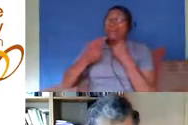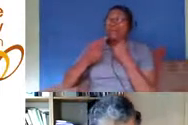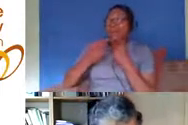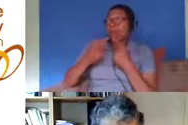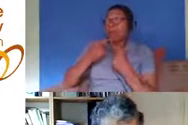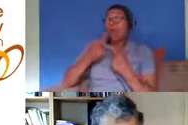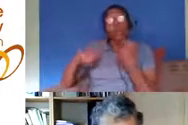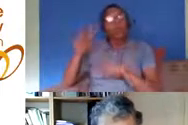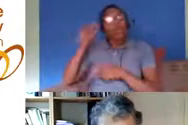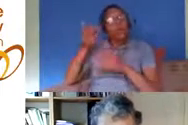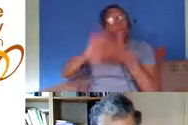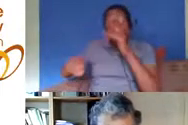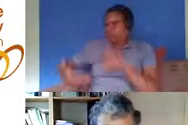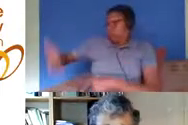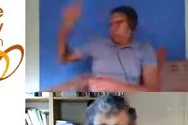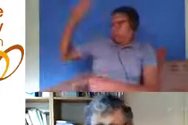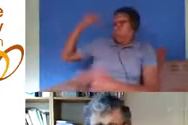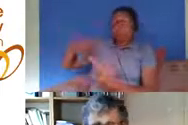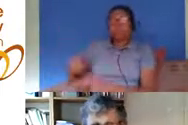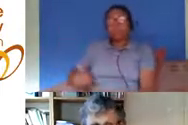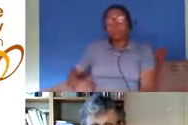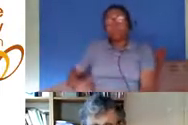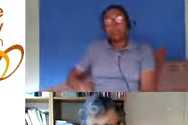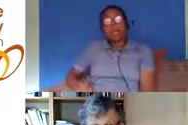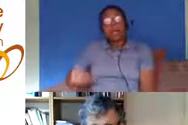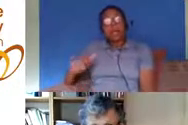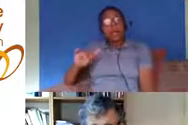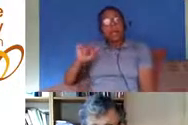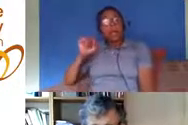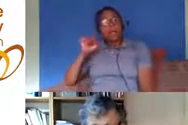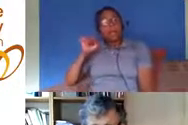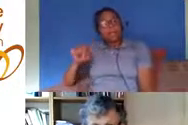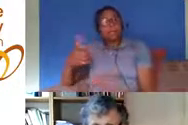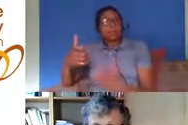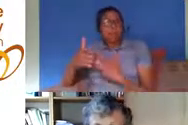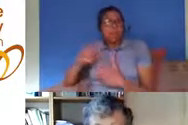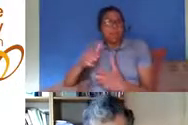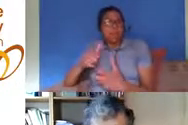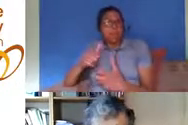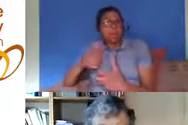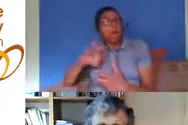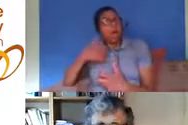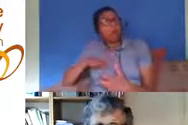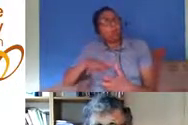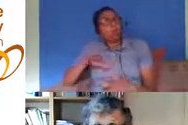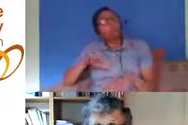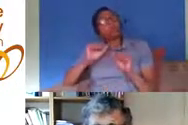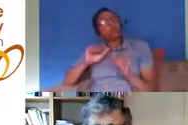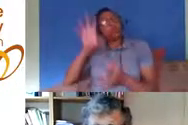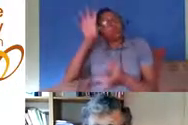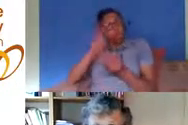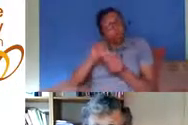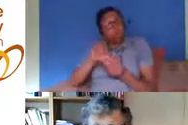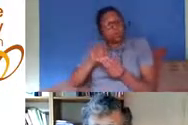and that's i think where i want to to start coming to a conclusion none of this data is